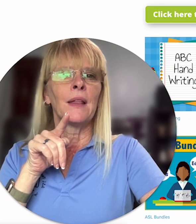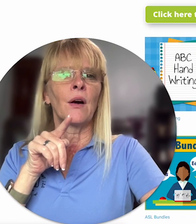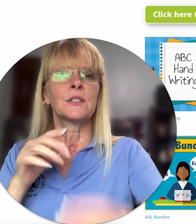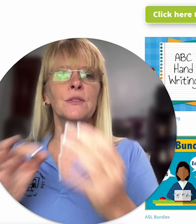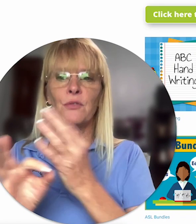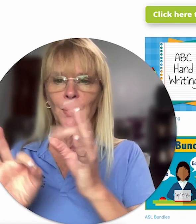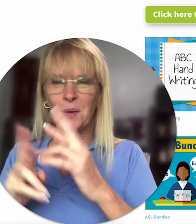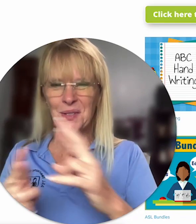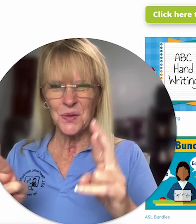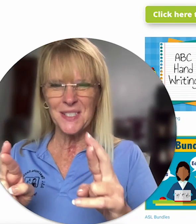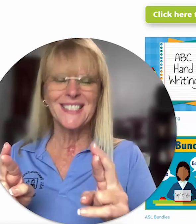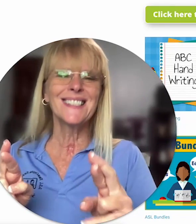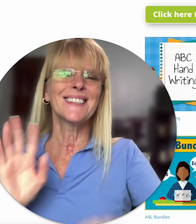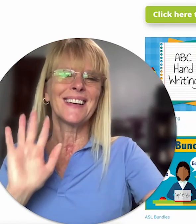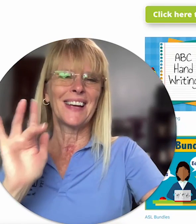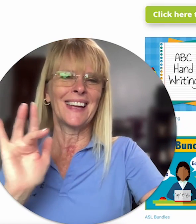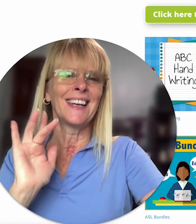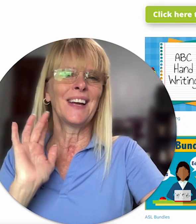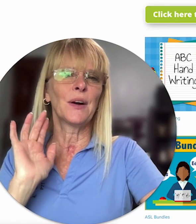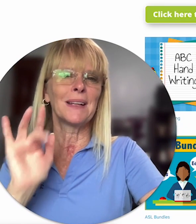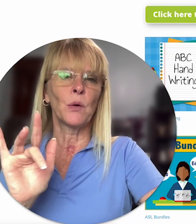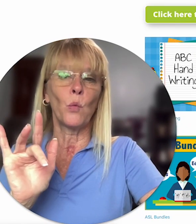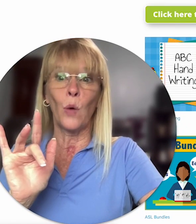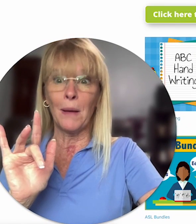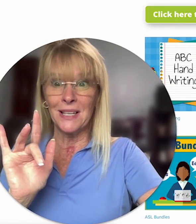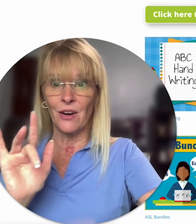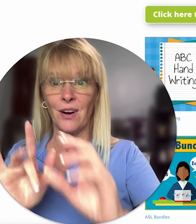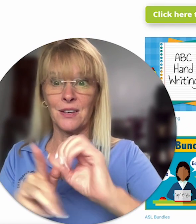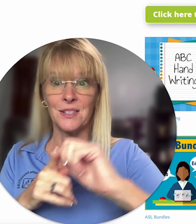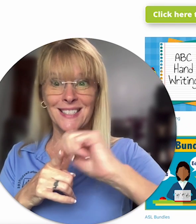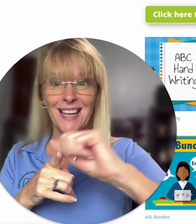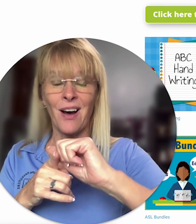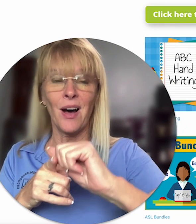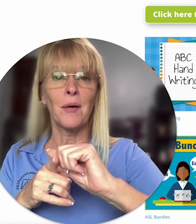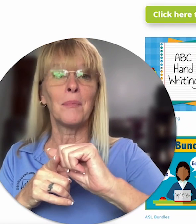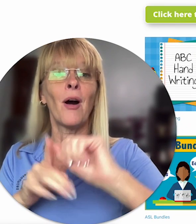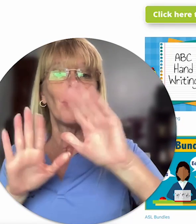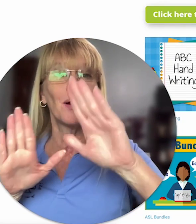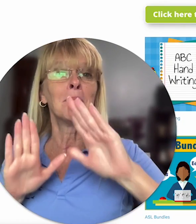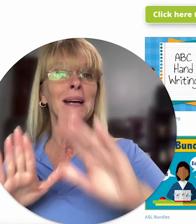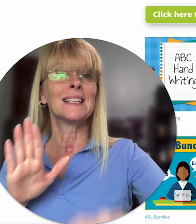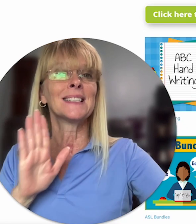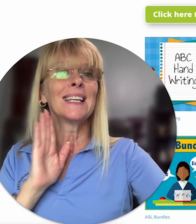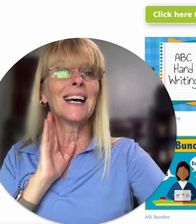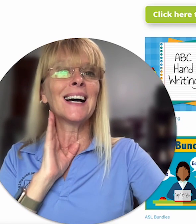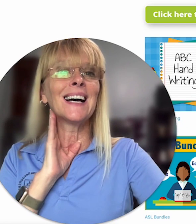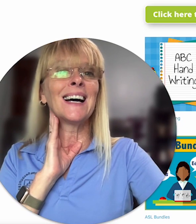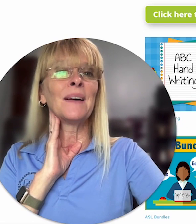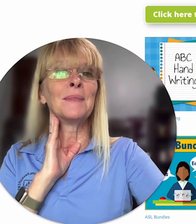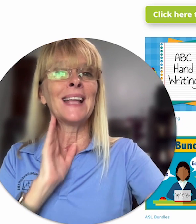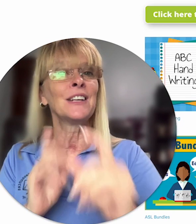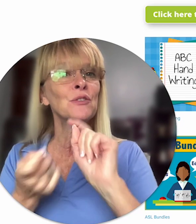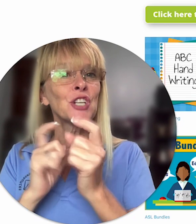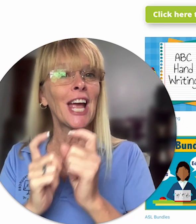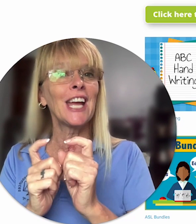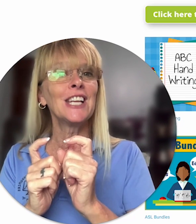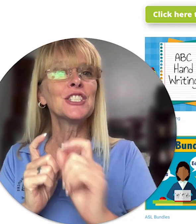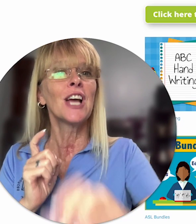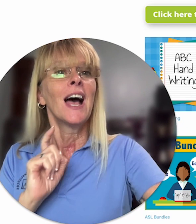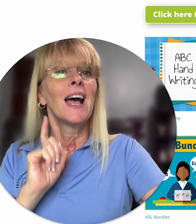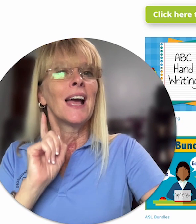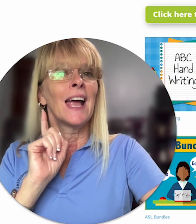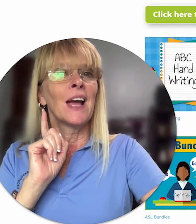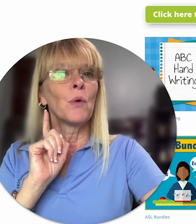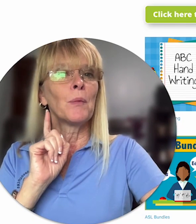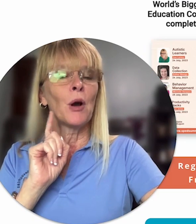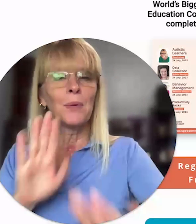there are some free resources in here but the webinars um are amazing um they do change